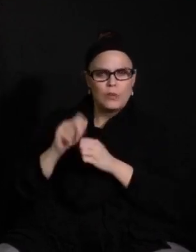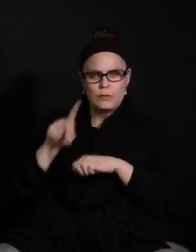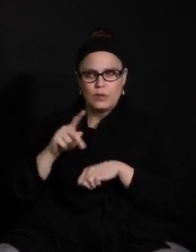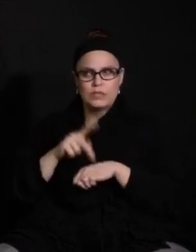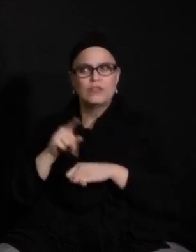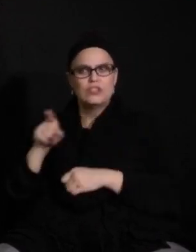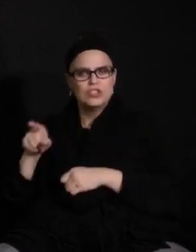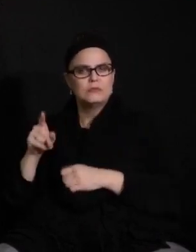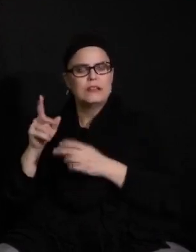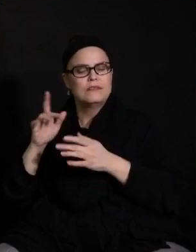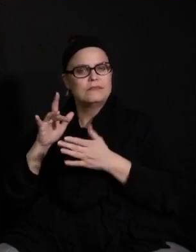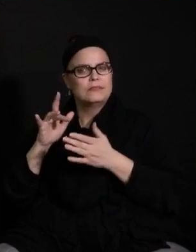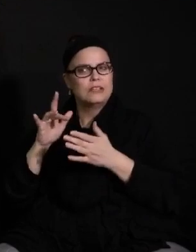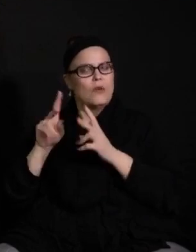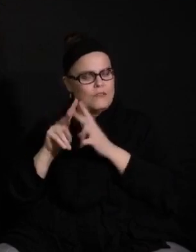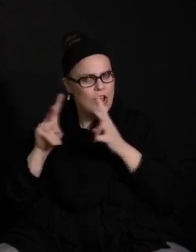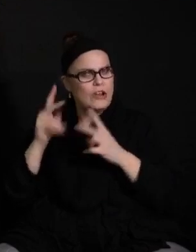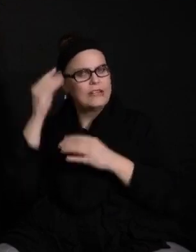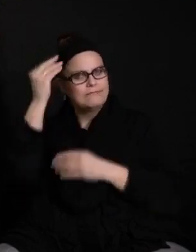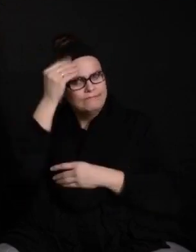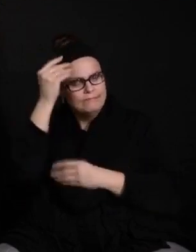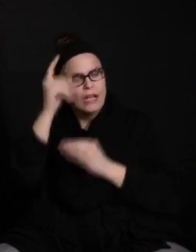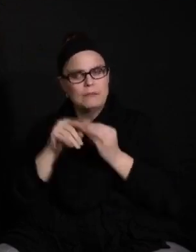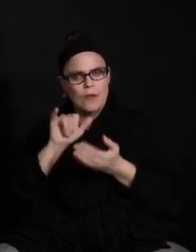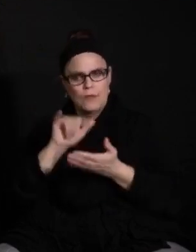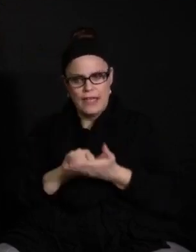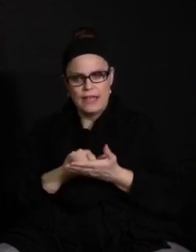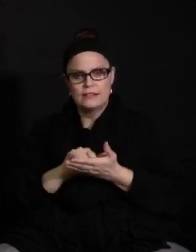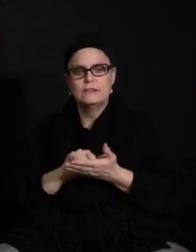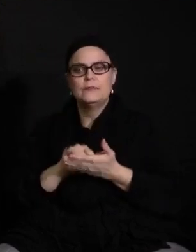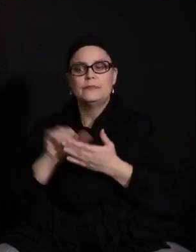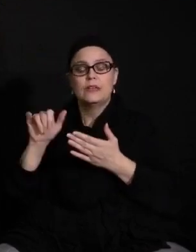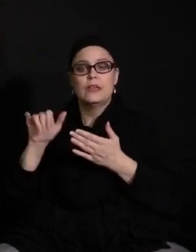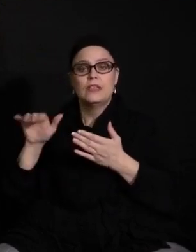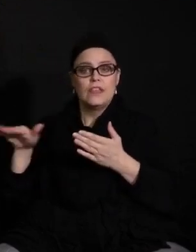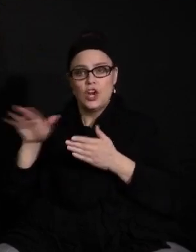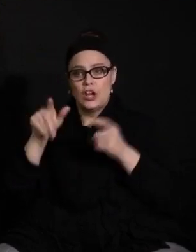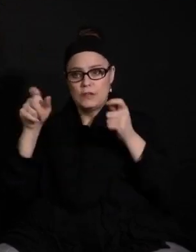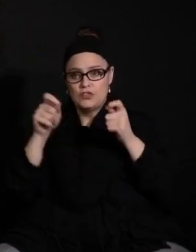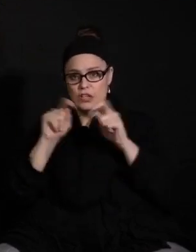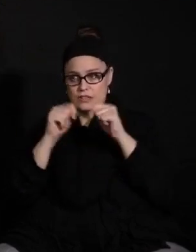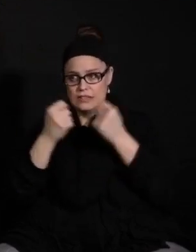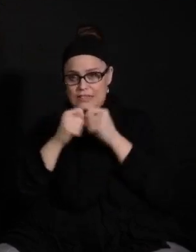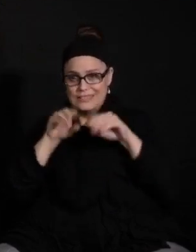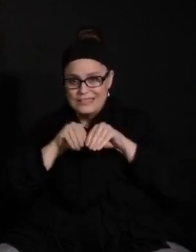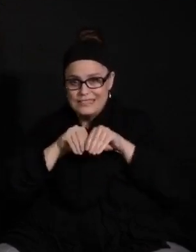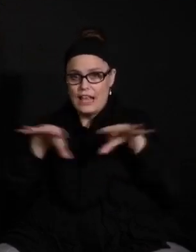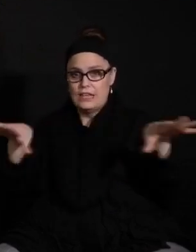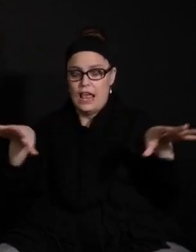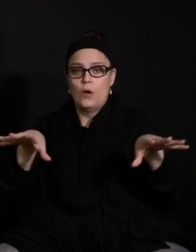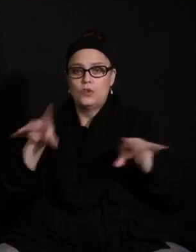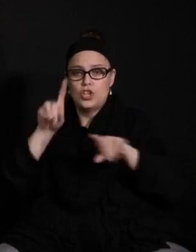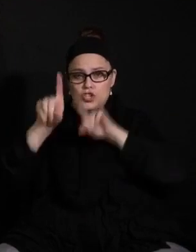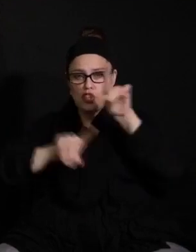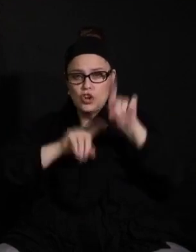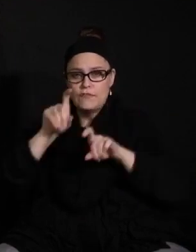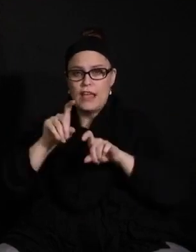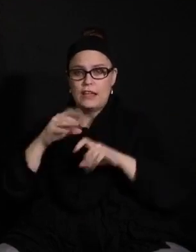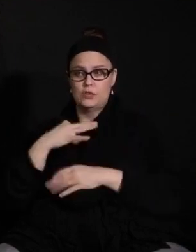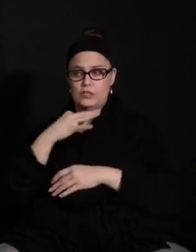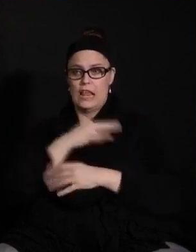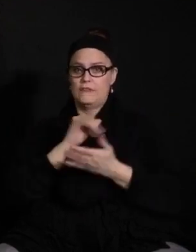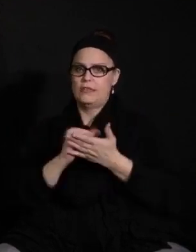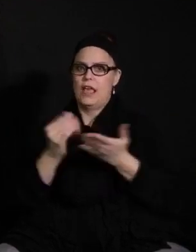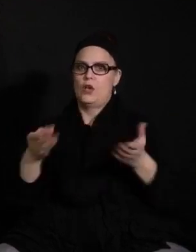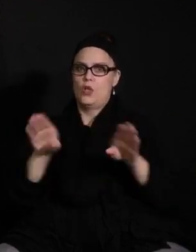she's been very thoughtful about this. The Ramsey administrative team sent out a survey to staff, which closes today,